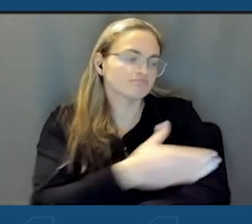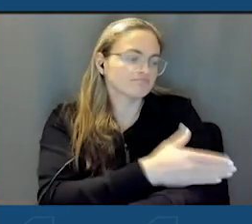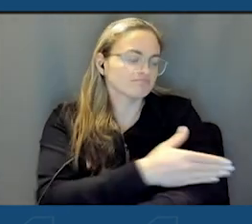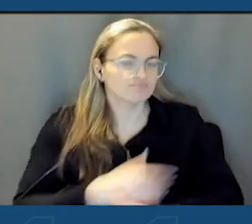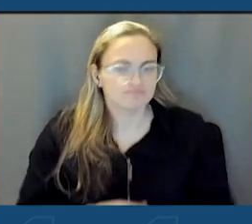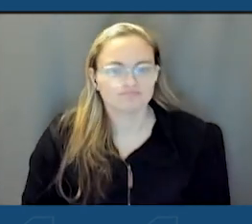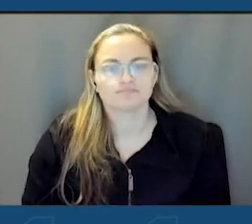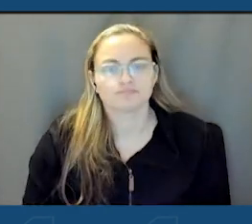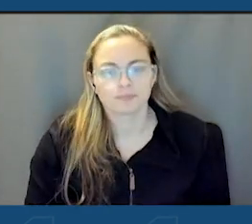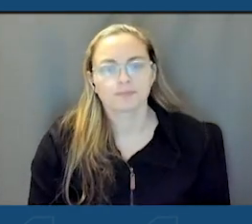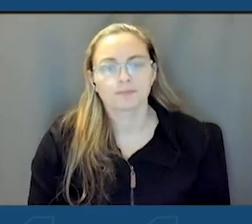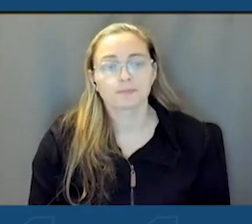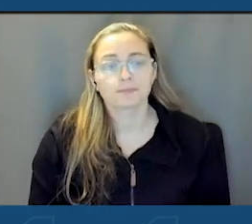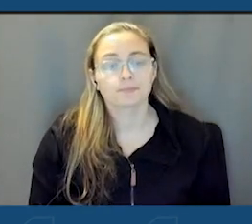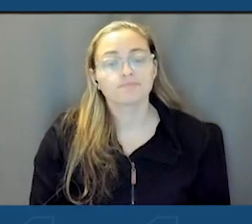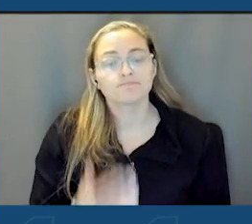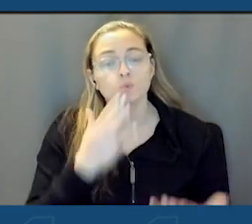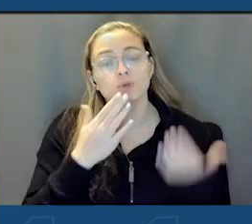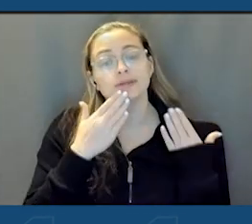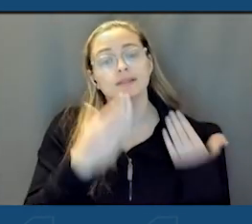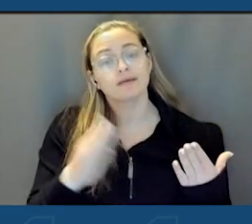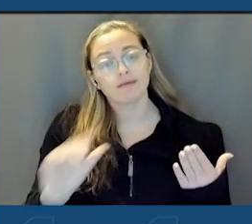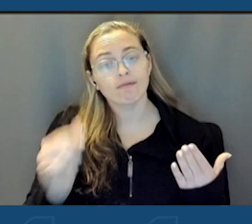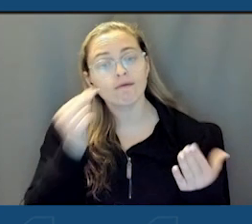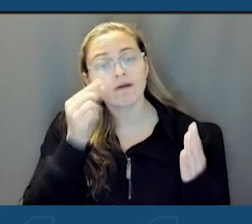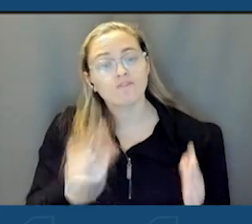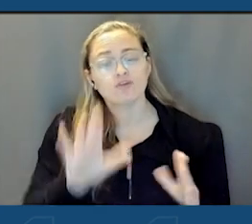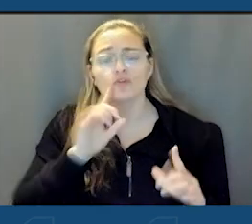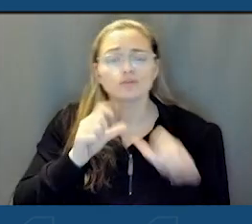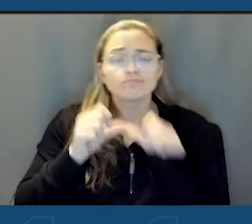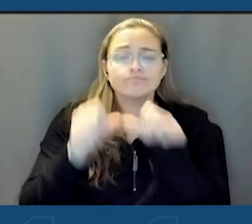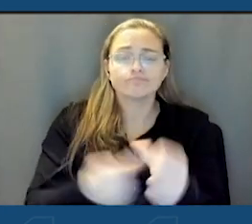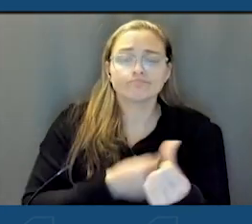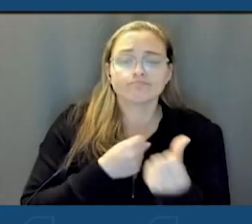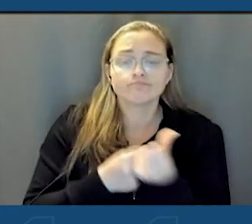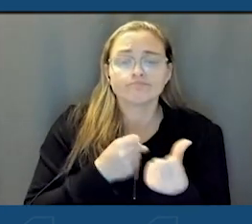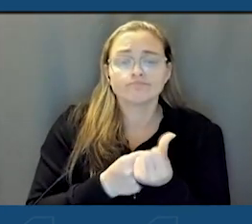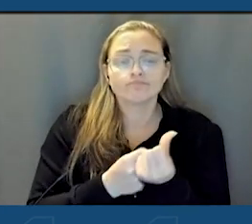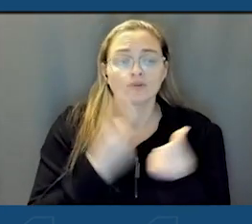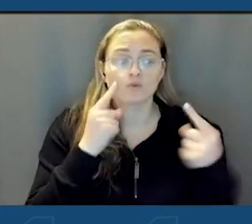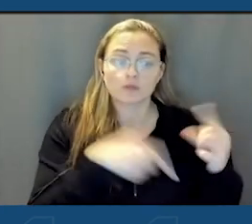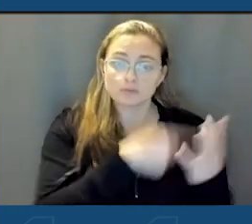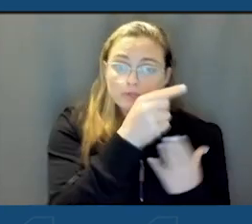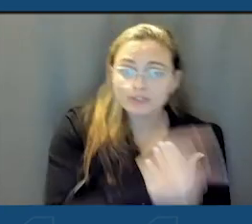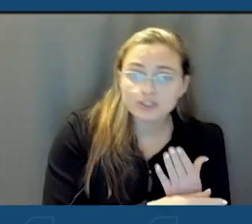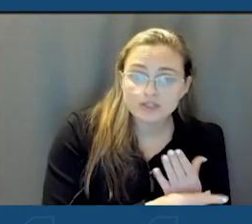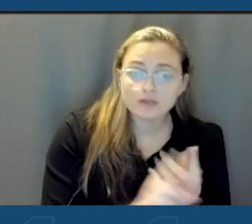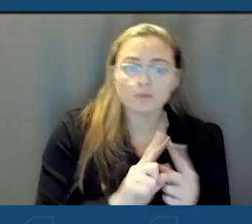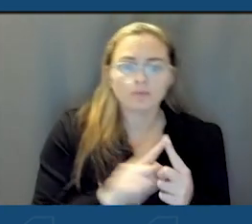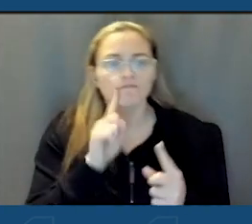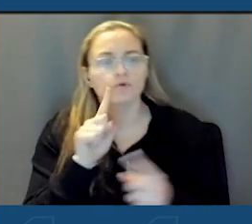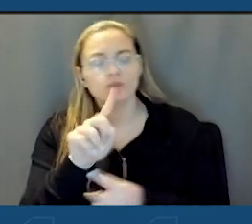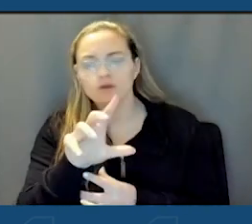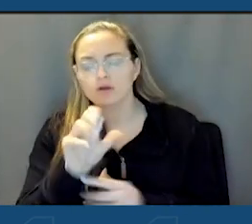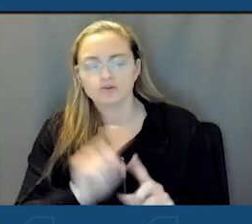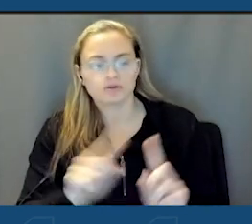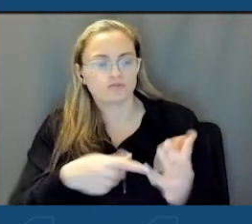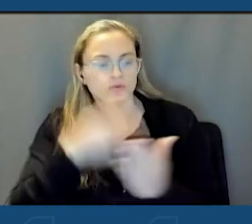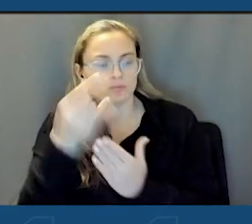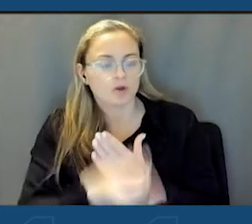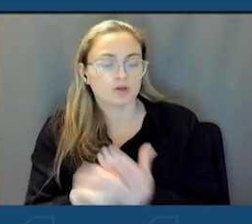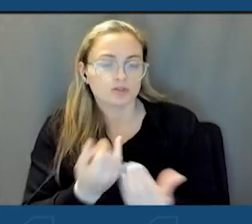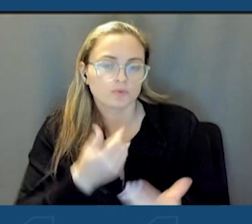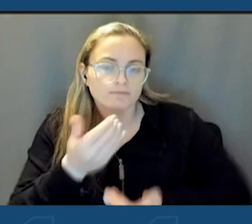On behalf of the RADC, I'd like to thank the governor for her continued support not only for this project but for the hundreds of projects we have in